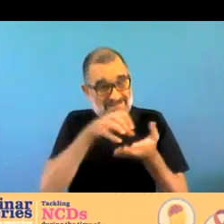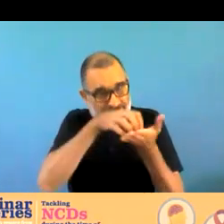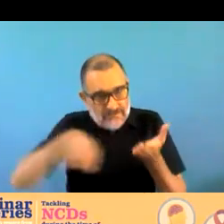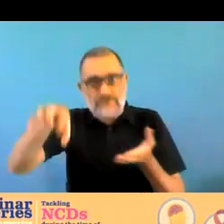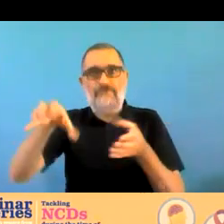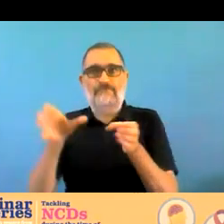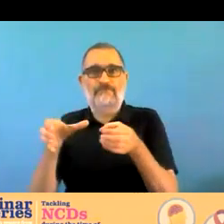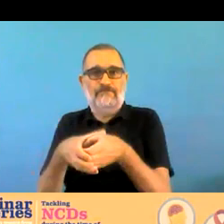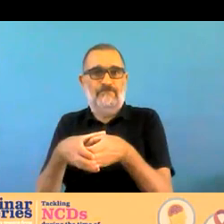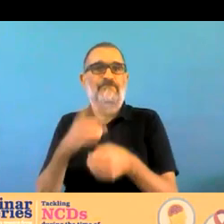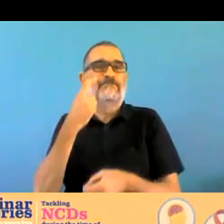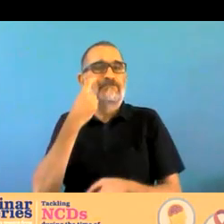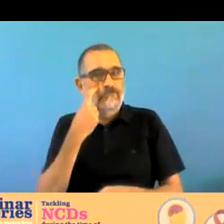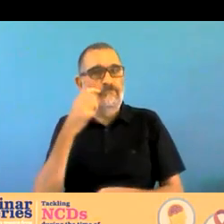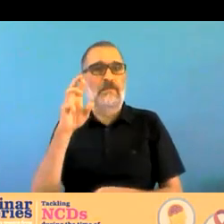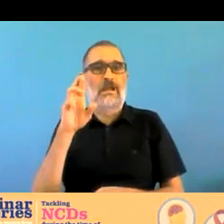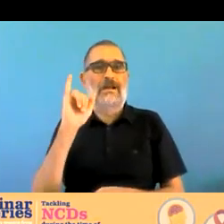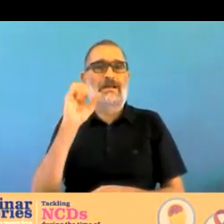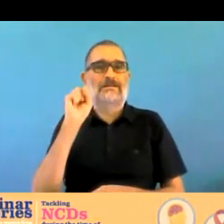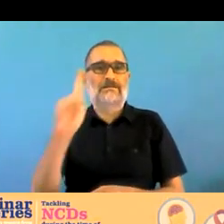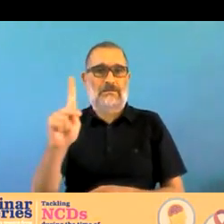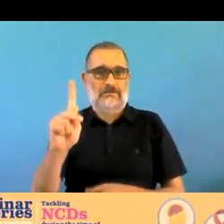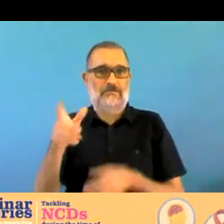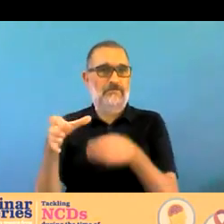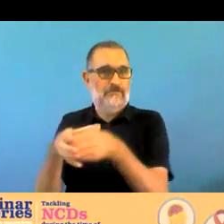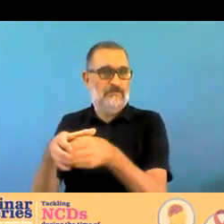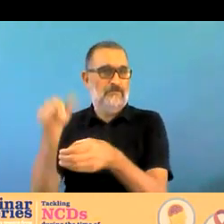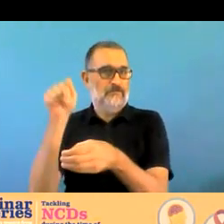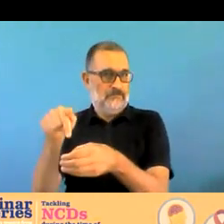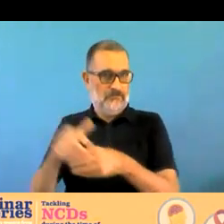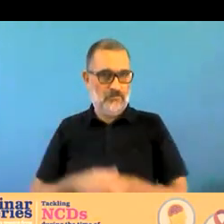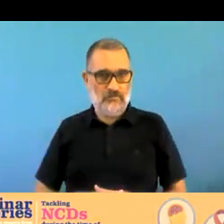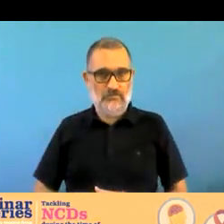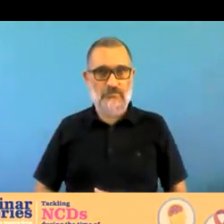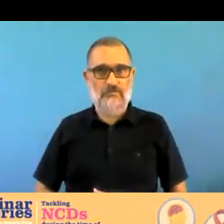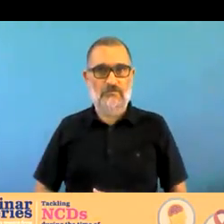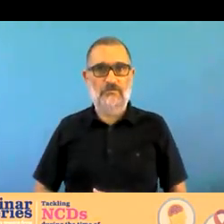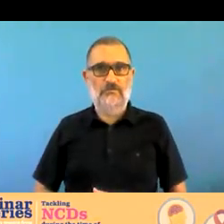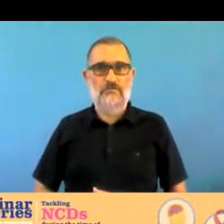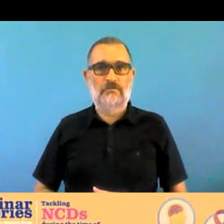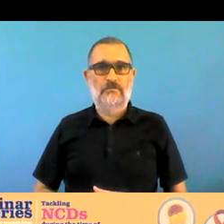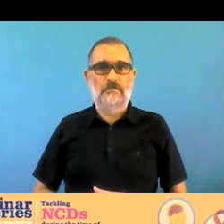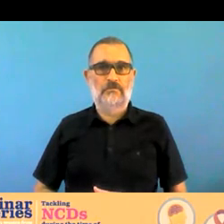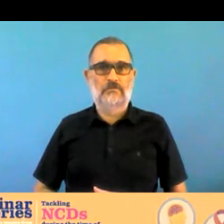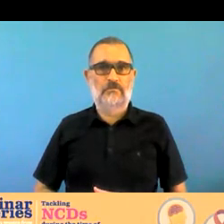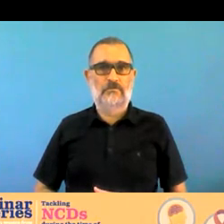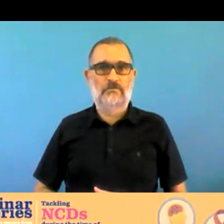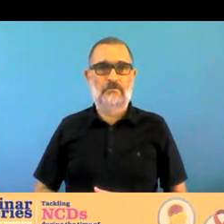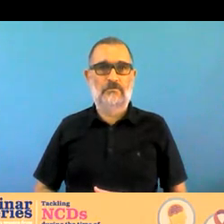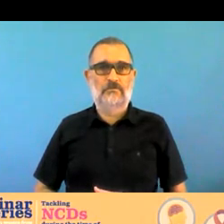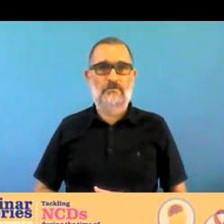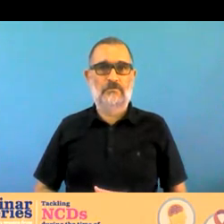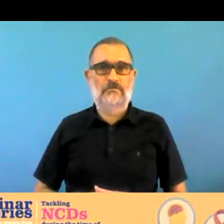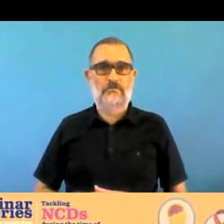uh for um contracting coven 19 a reason for which we we recommend